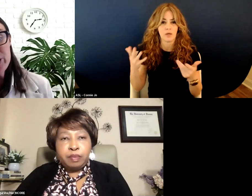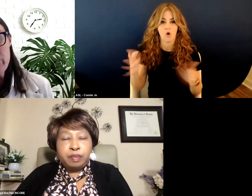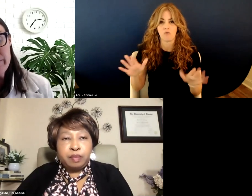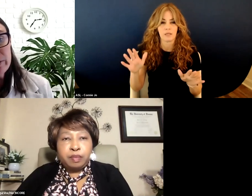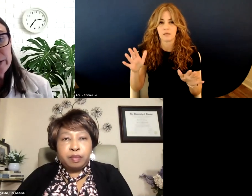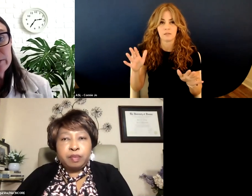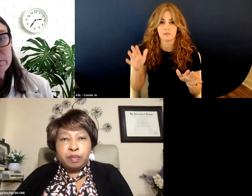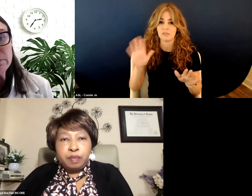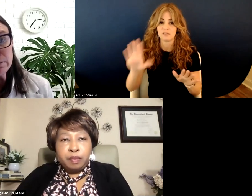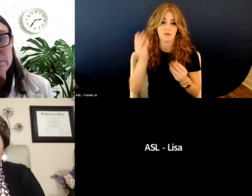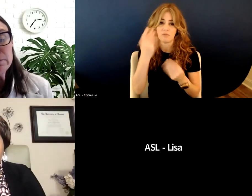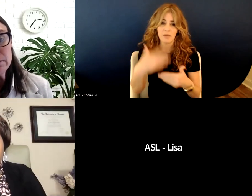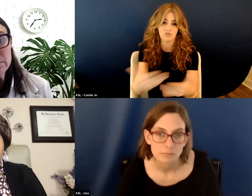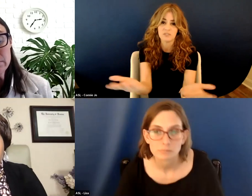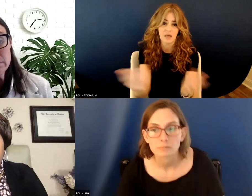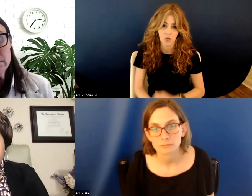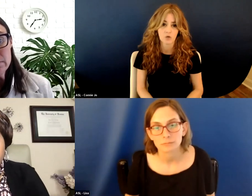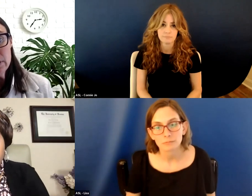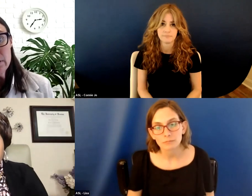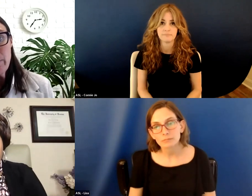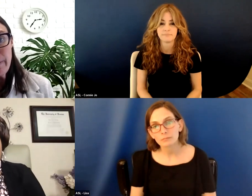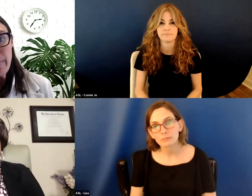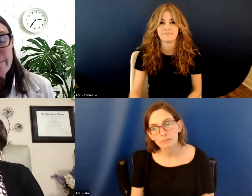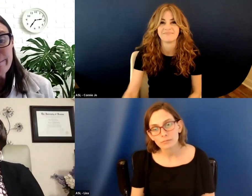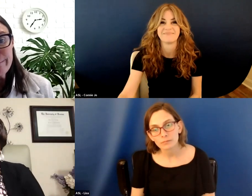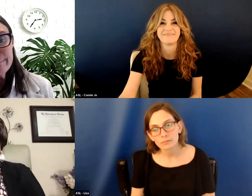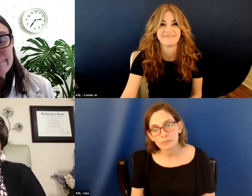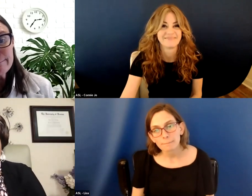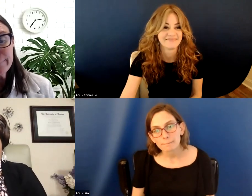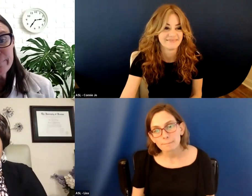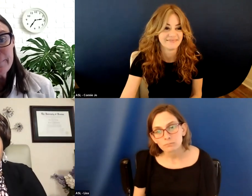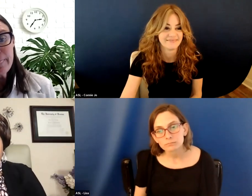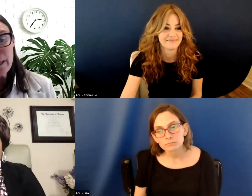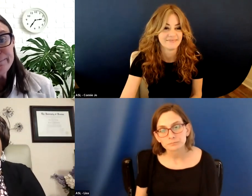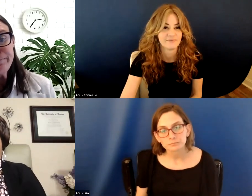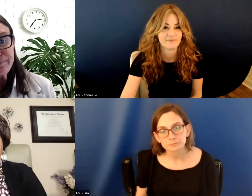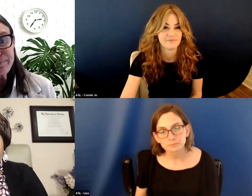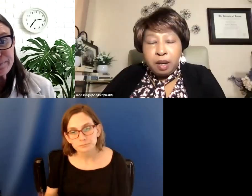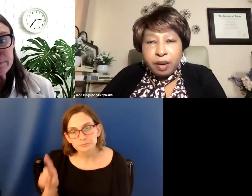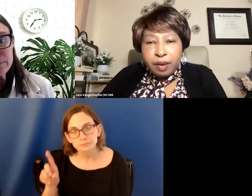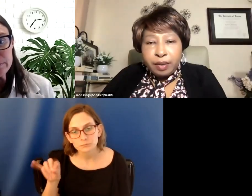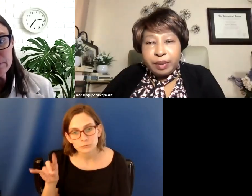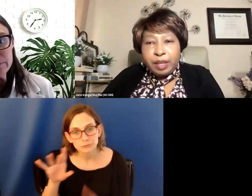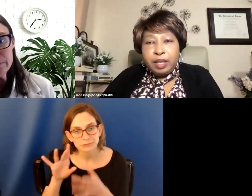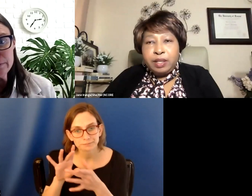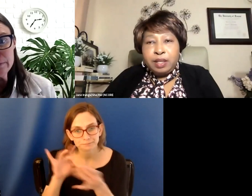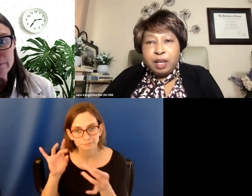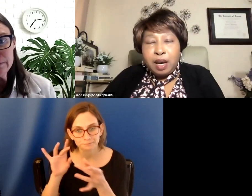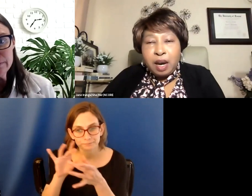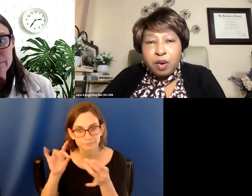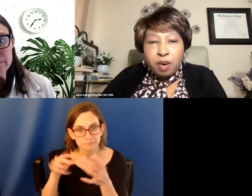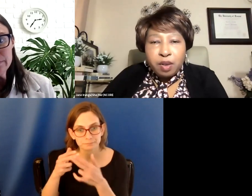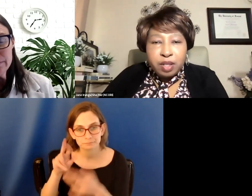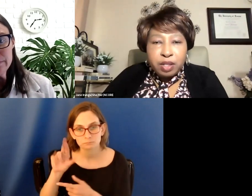information is public record. So you've touched on, on racism, white supremacy, uh, and